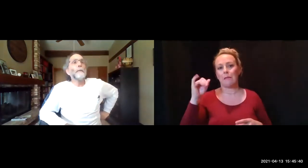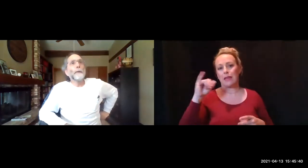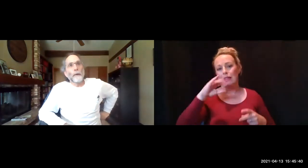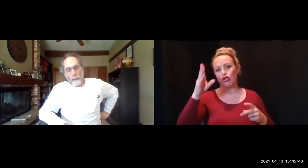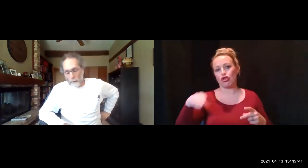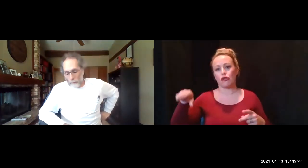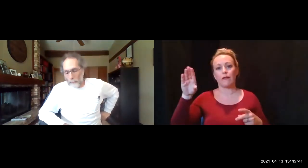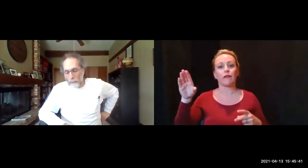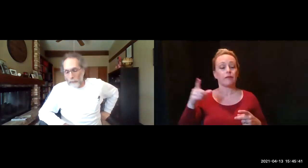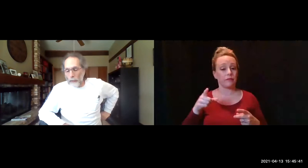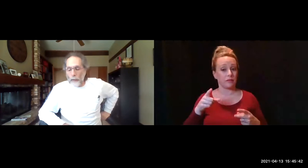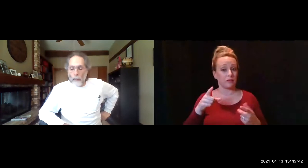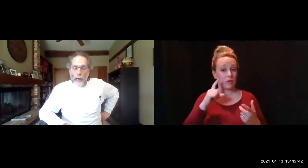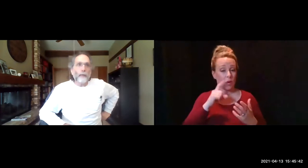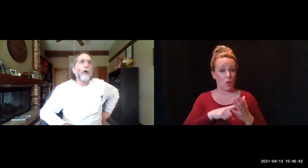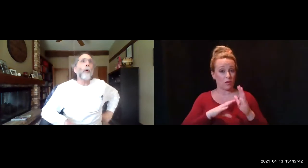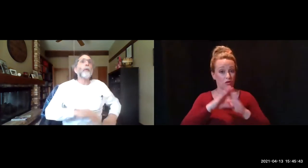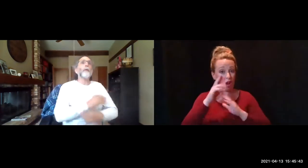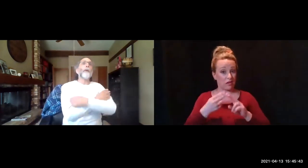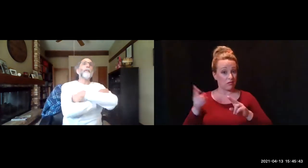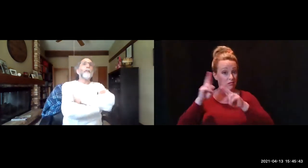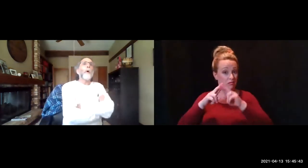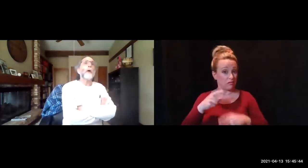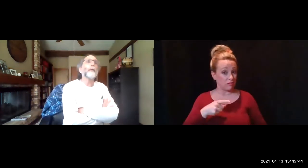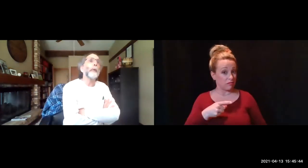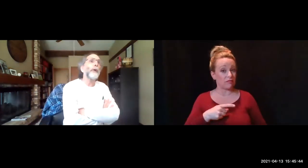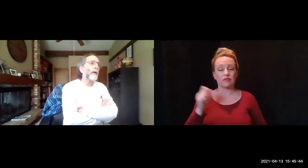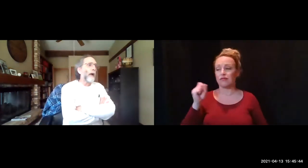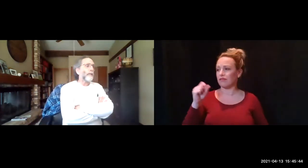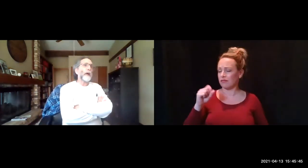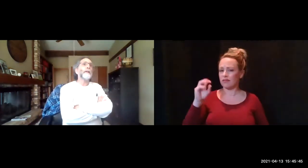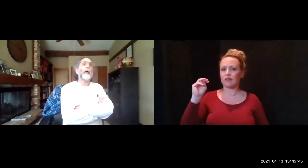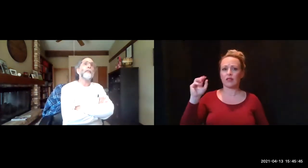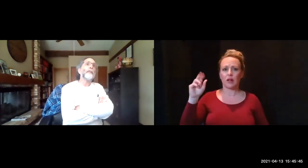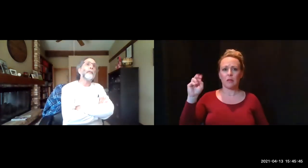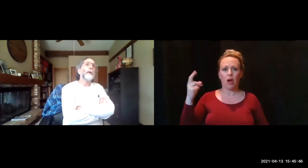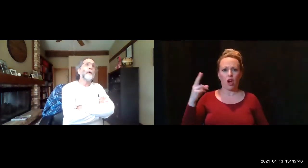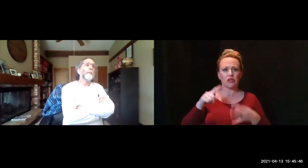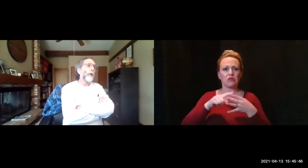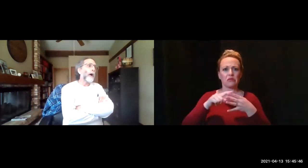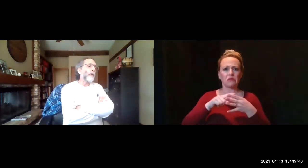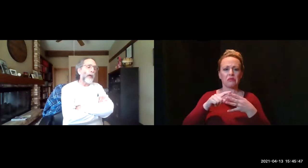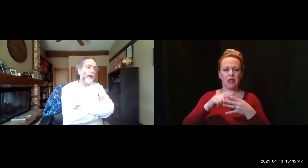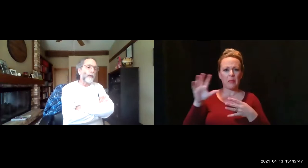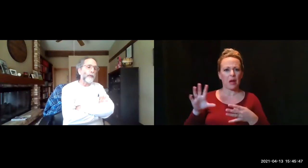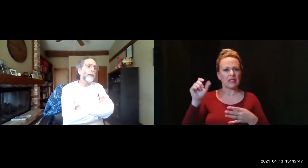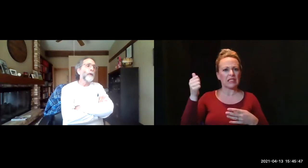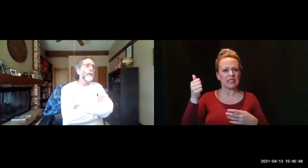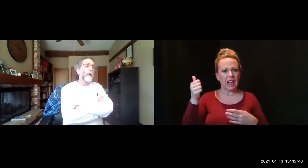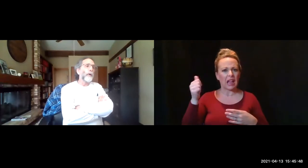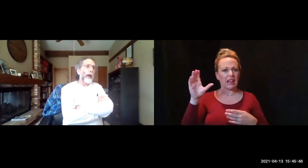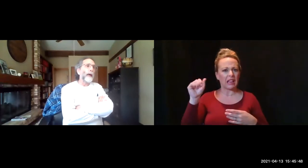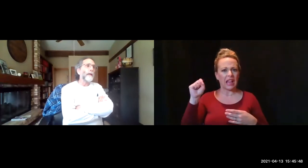rise that we have been noticing. Yeah, so the first of March, we were down around 10 cases per 100,000